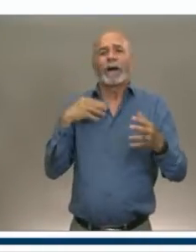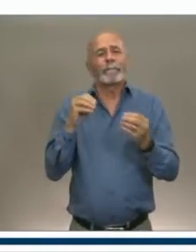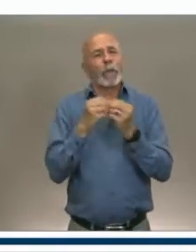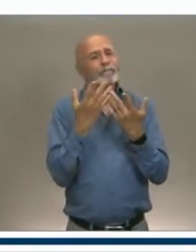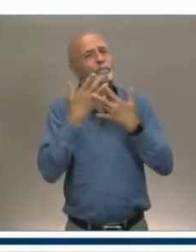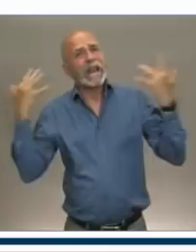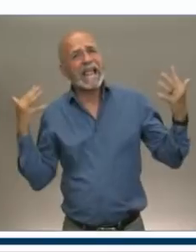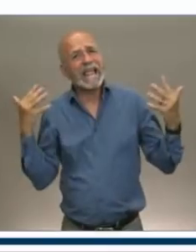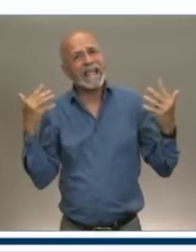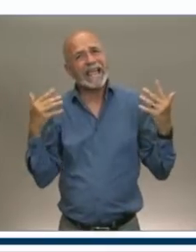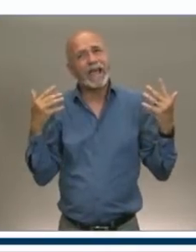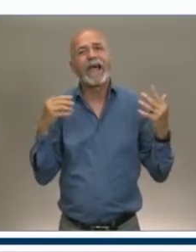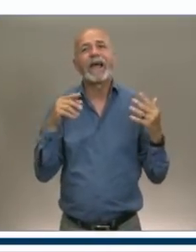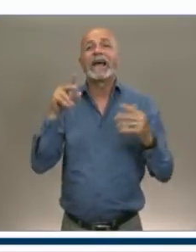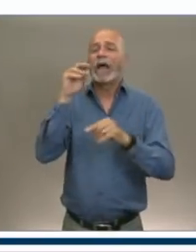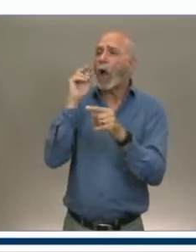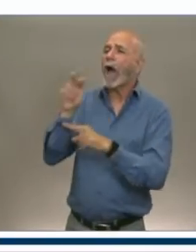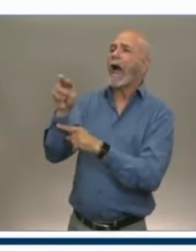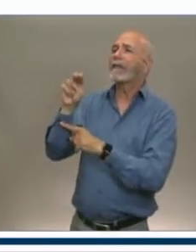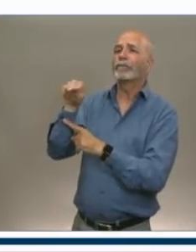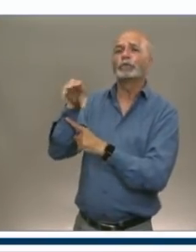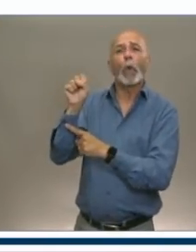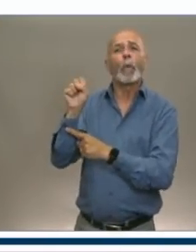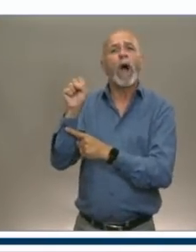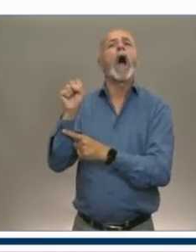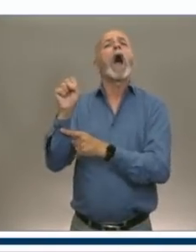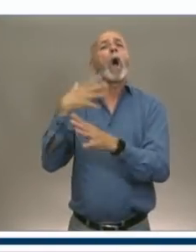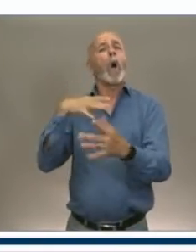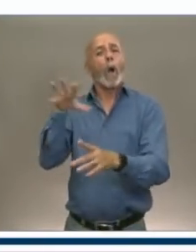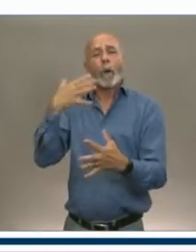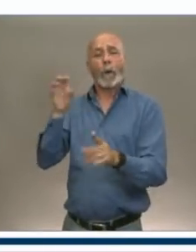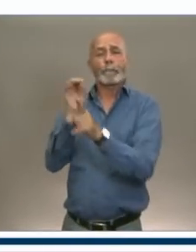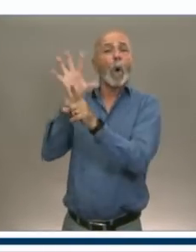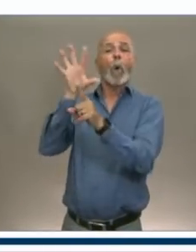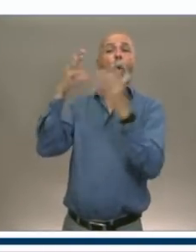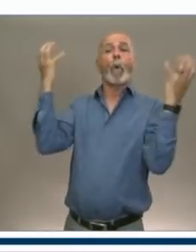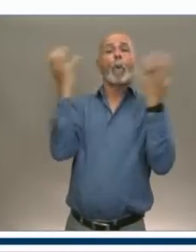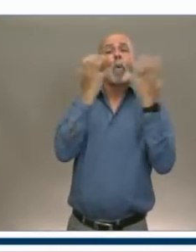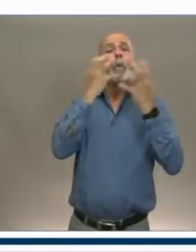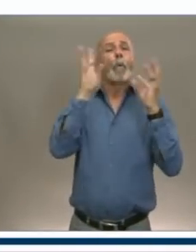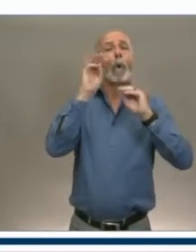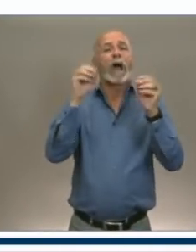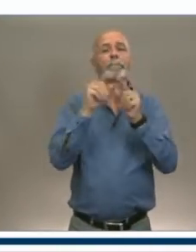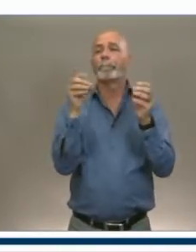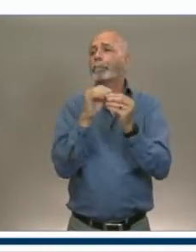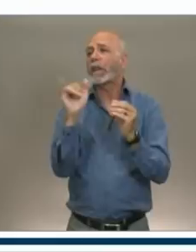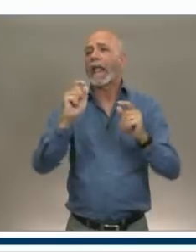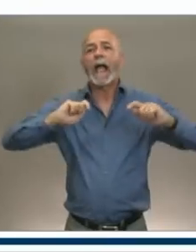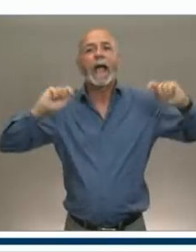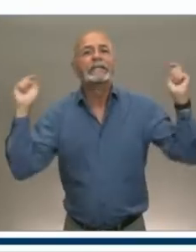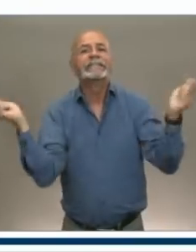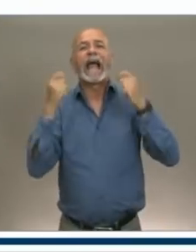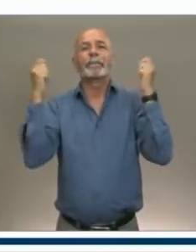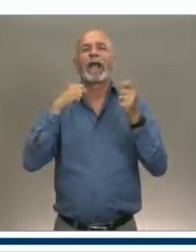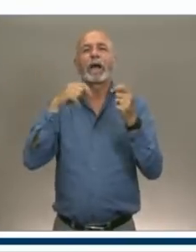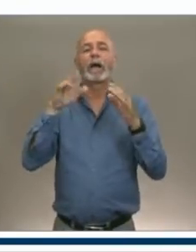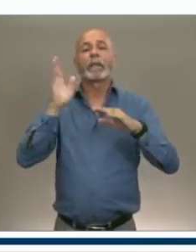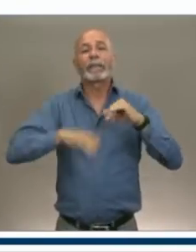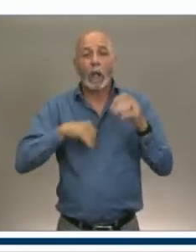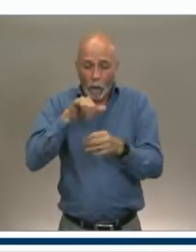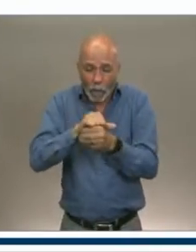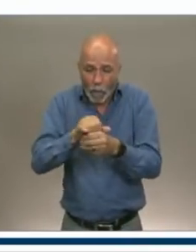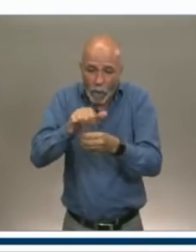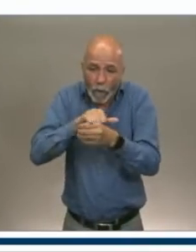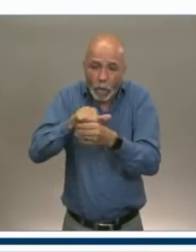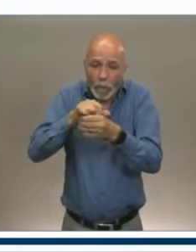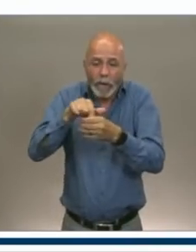Scotia campaign builds on last year's successful effort to celebrate residents who stayed close to home. The ads